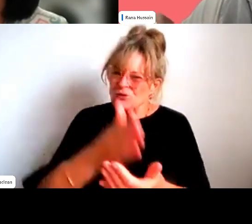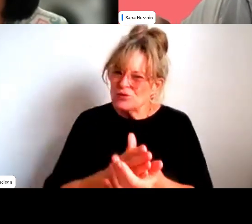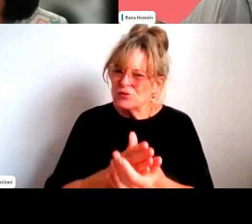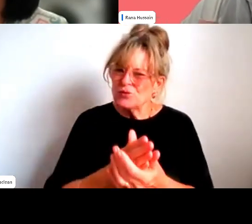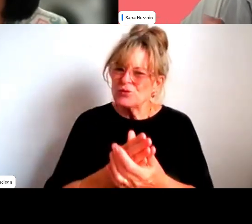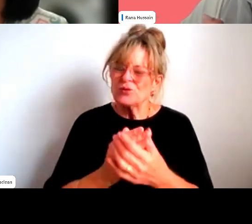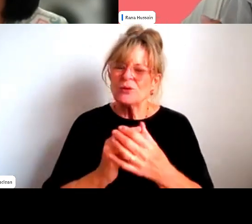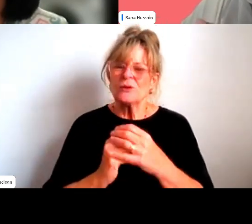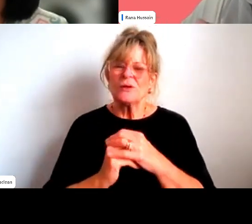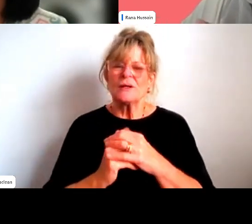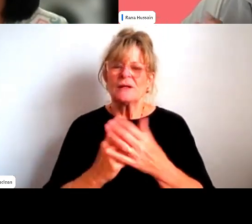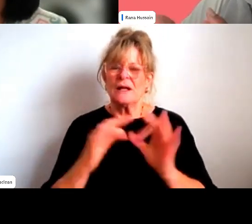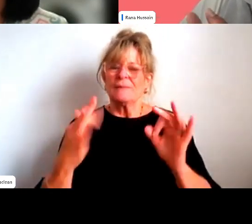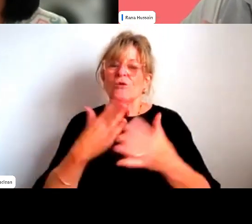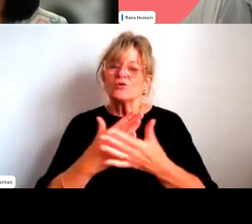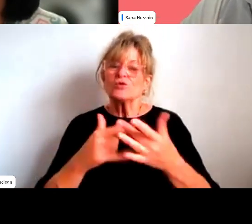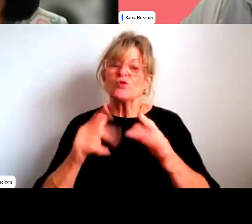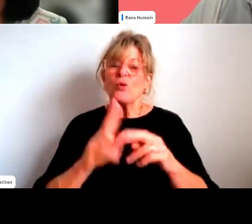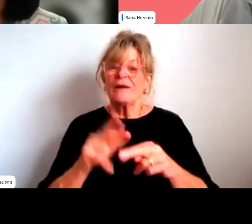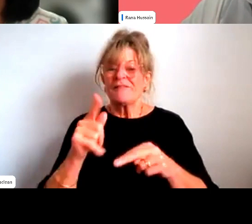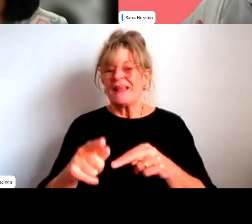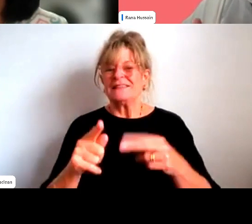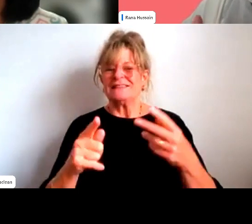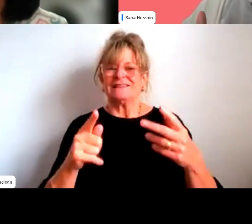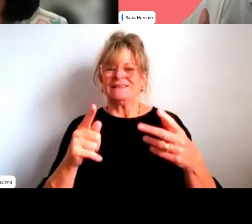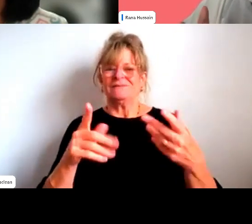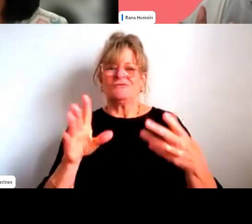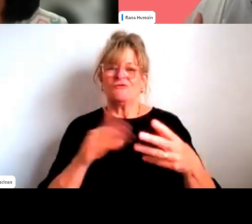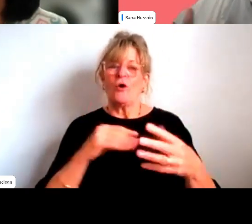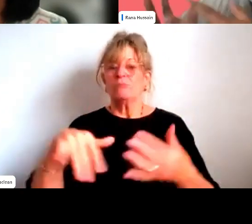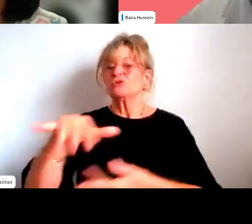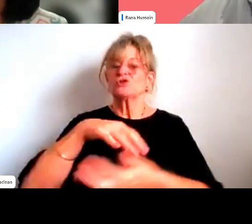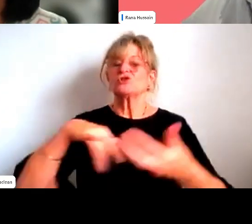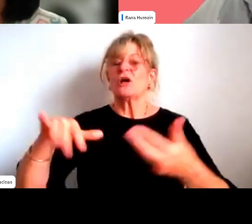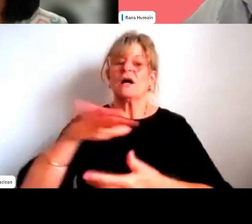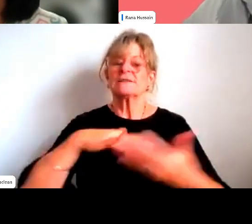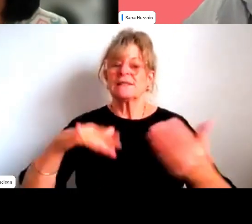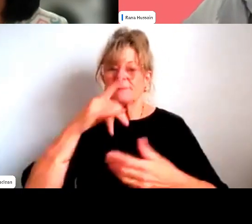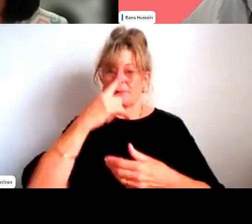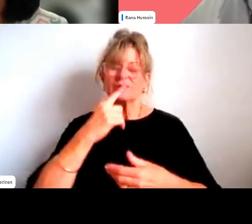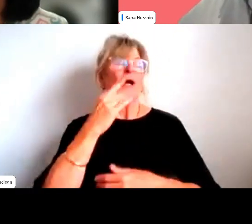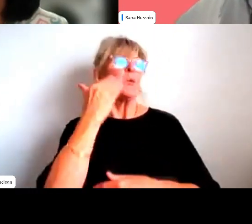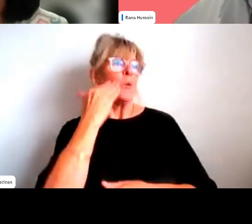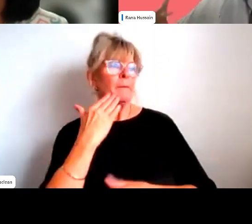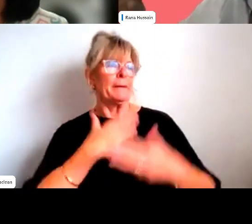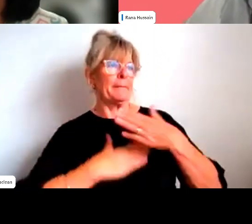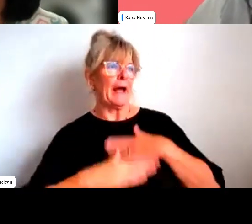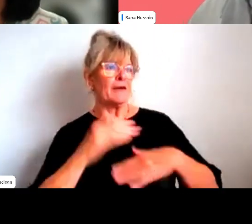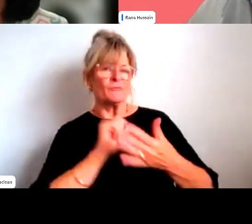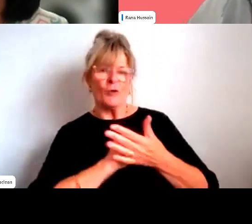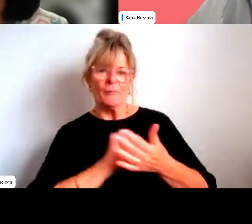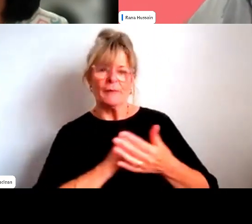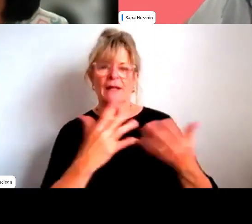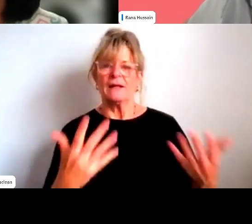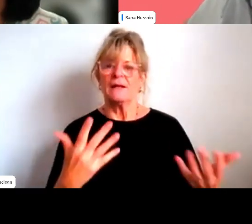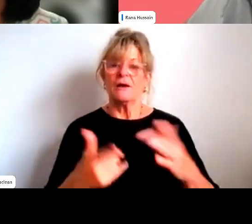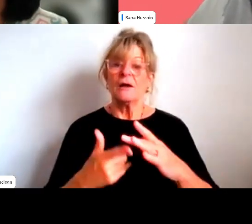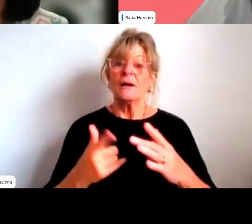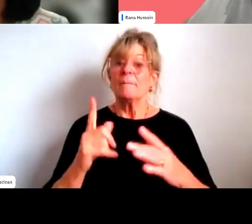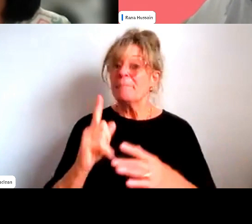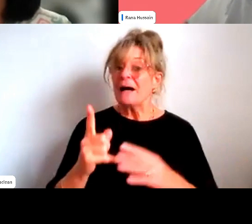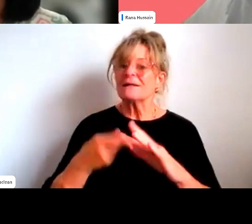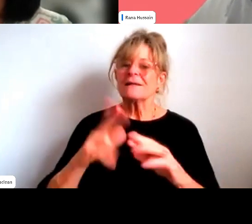social and cultural norms too, about, you know, how women are expected to behave versus if they had the freedom